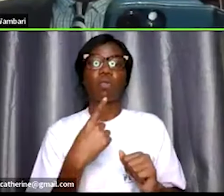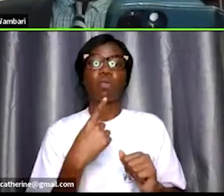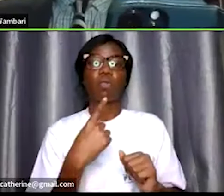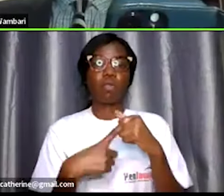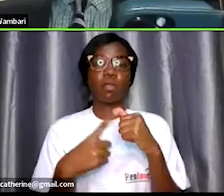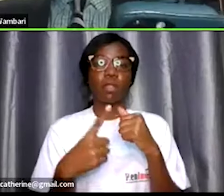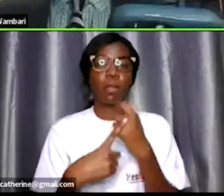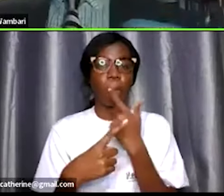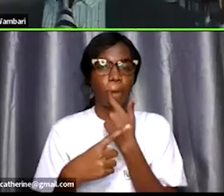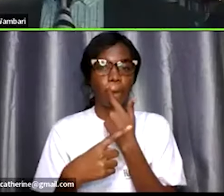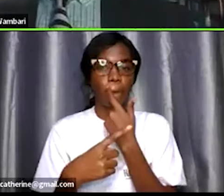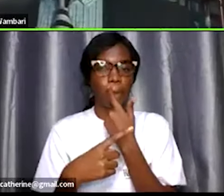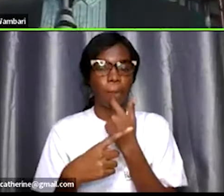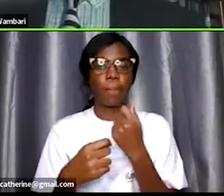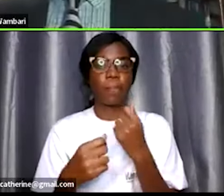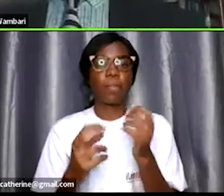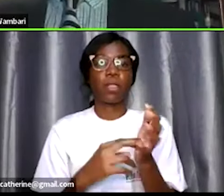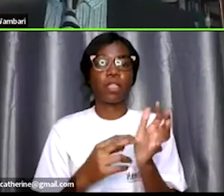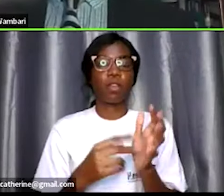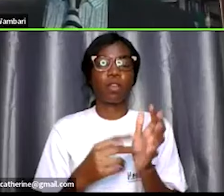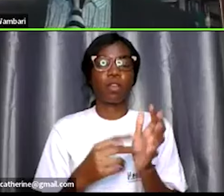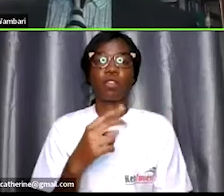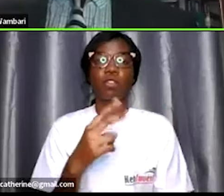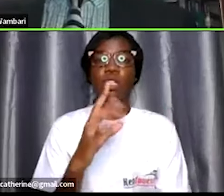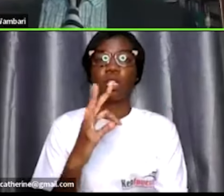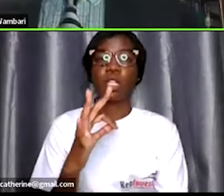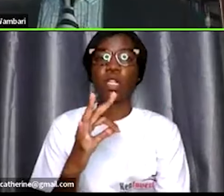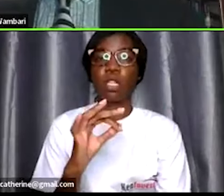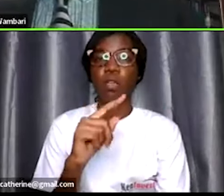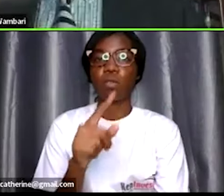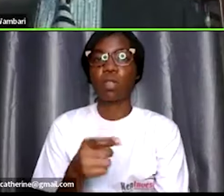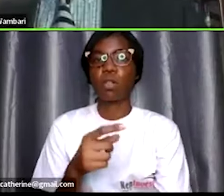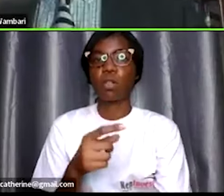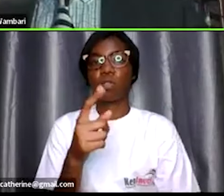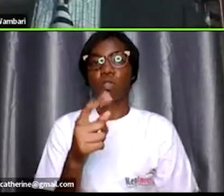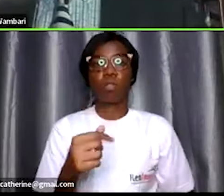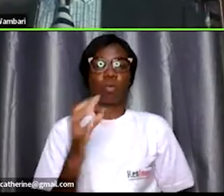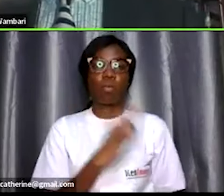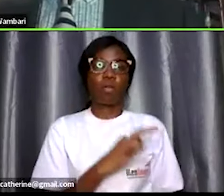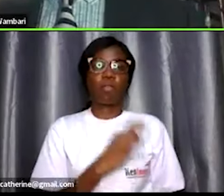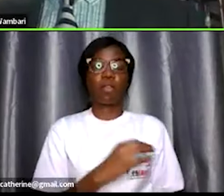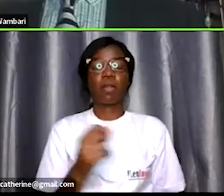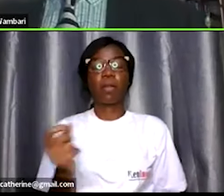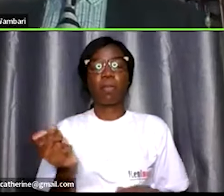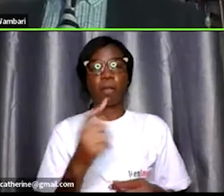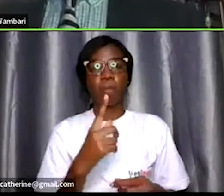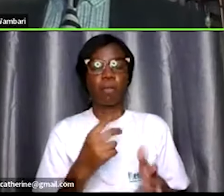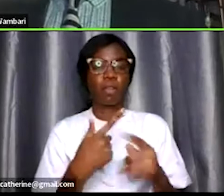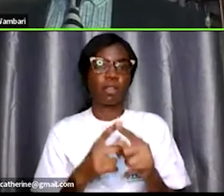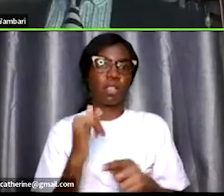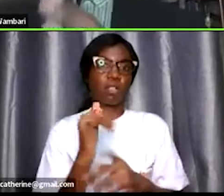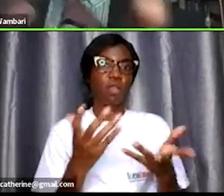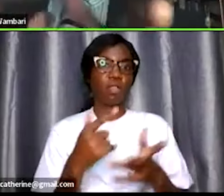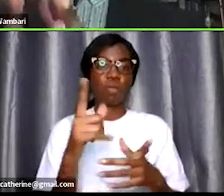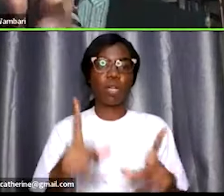um that is 123 000 uh you earn per week uh but that's where you live with that particular person